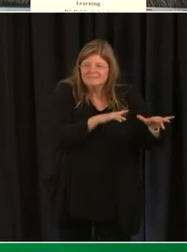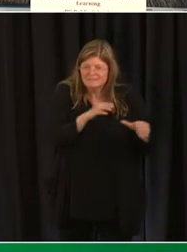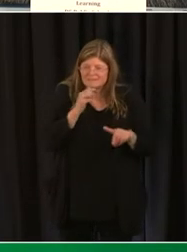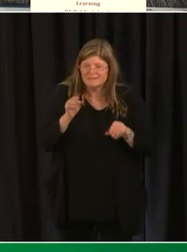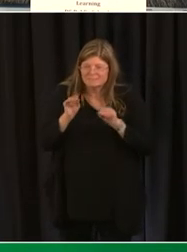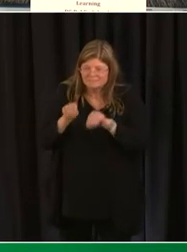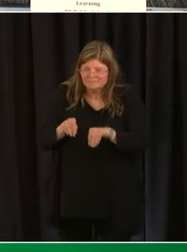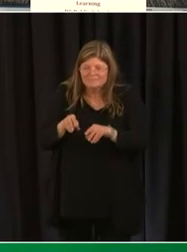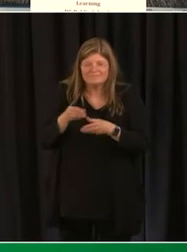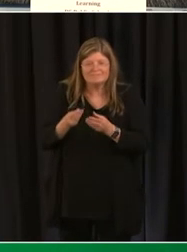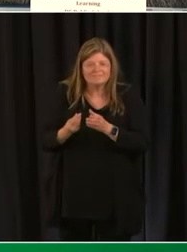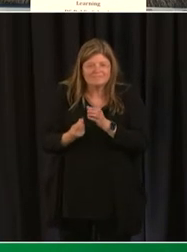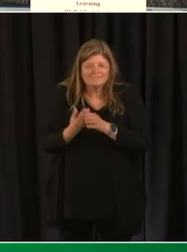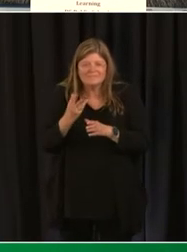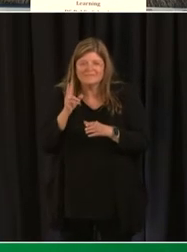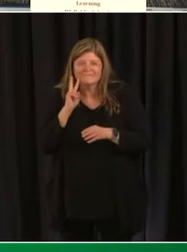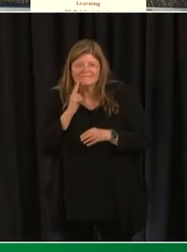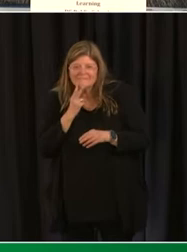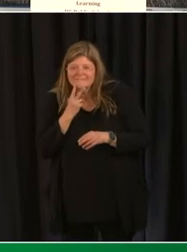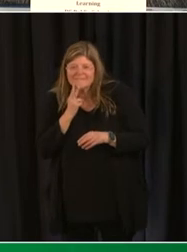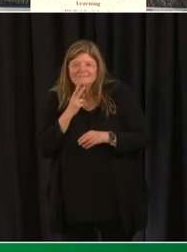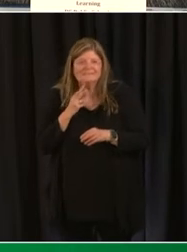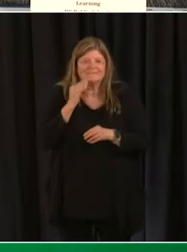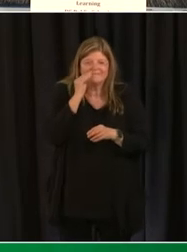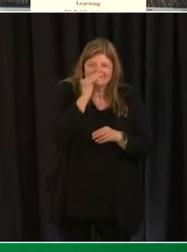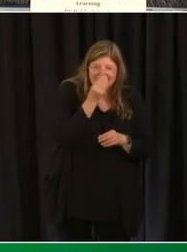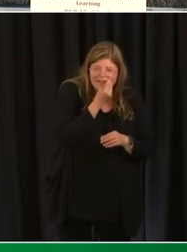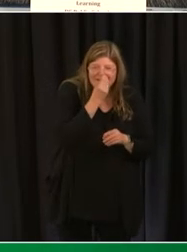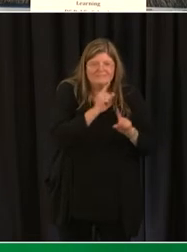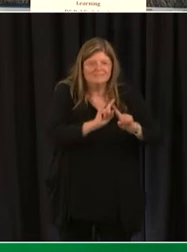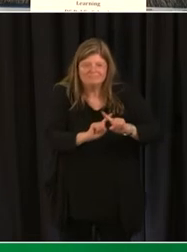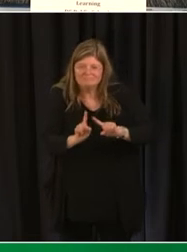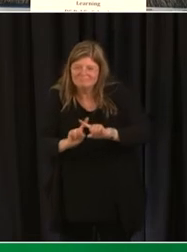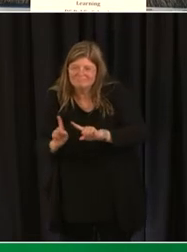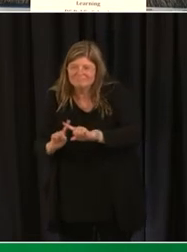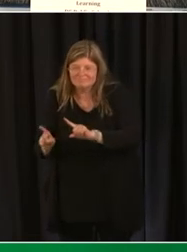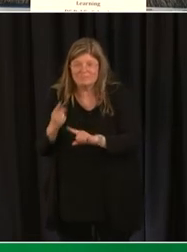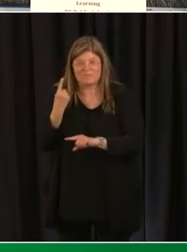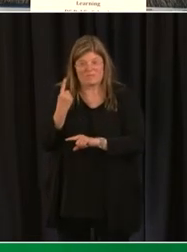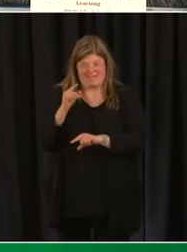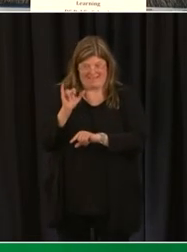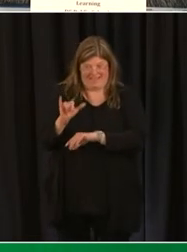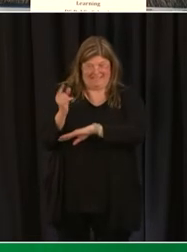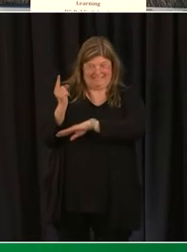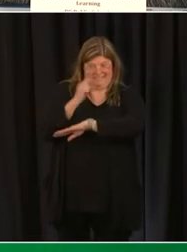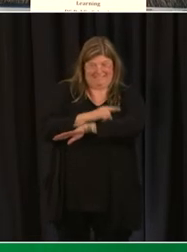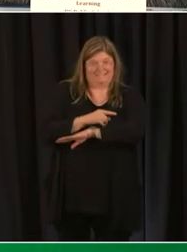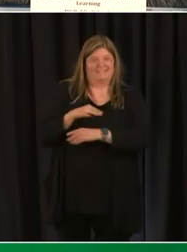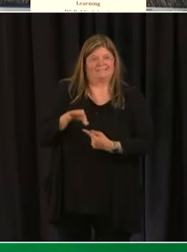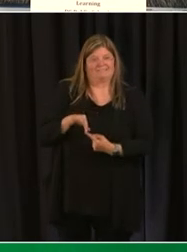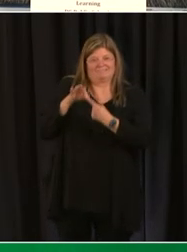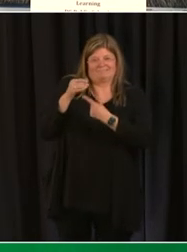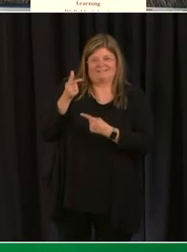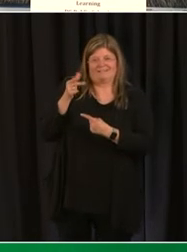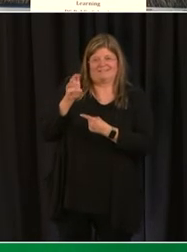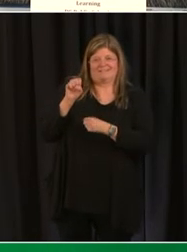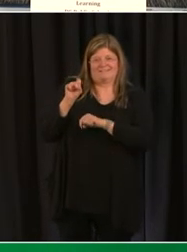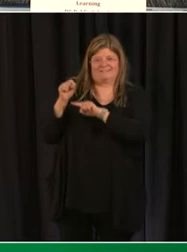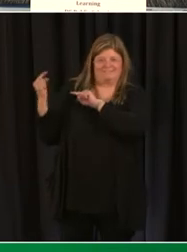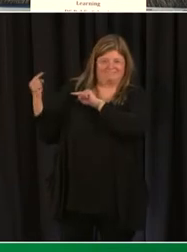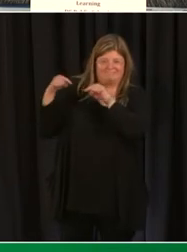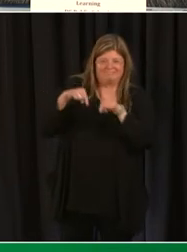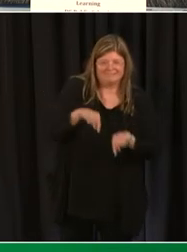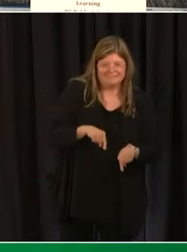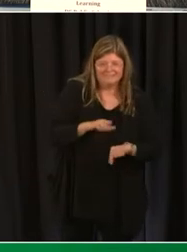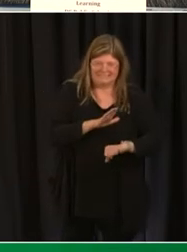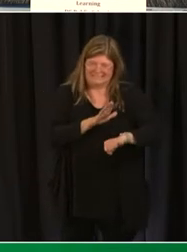vegetables and plants and so on this particular day the kids had a special guest and so the teacher gave some